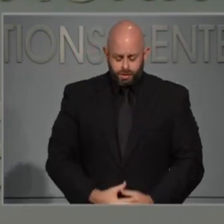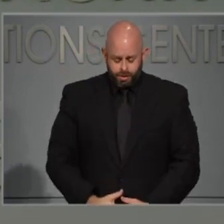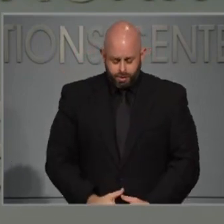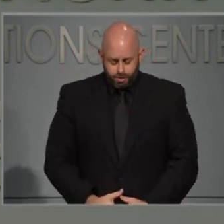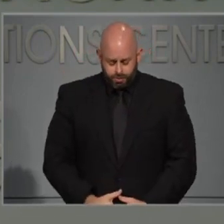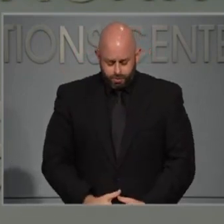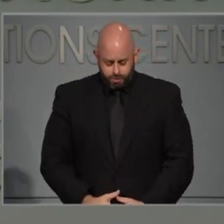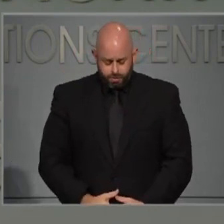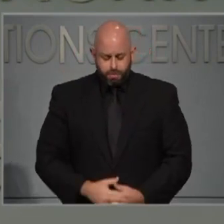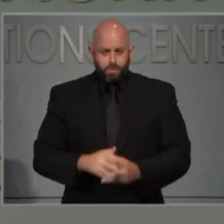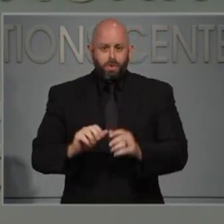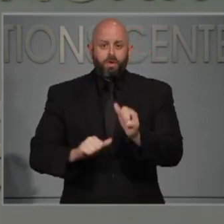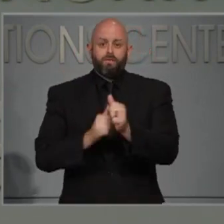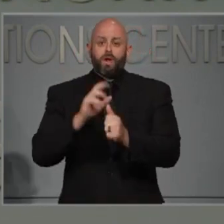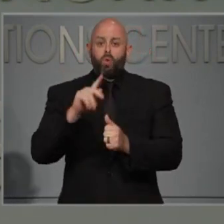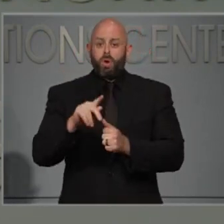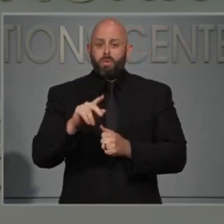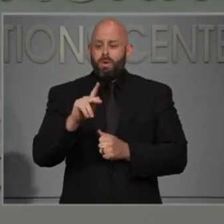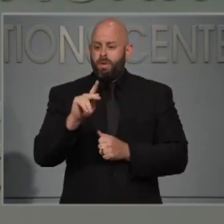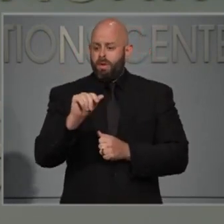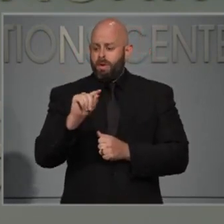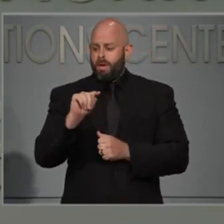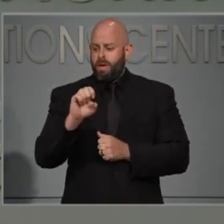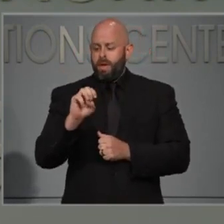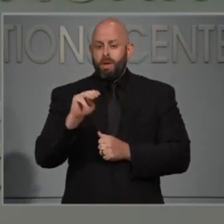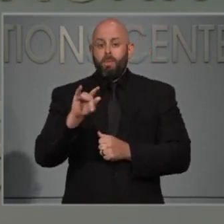Follow-up, Kate Martin, Carolina Public Press.